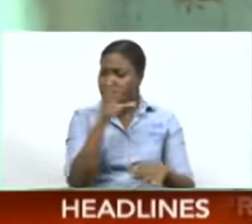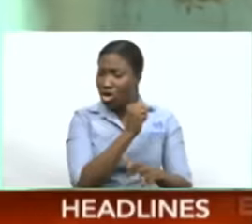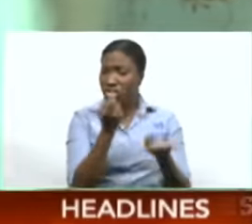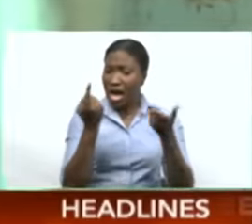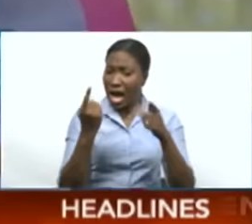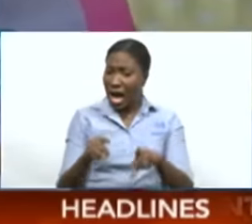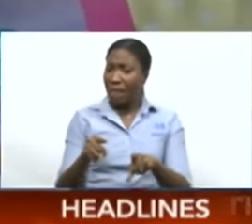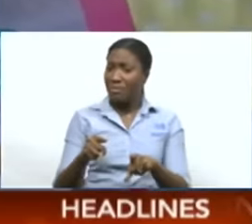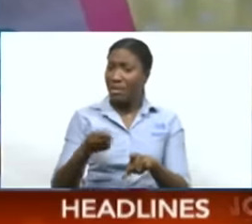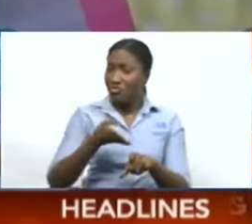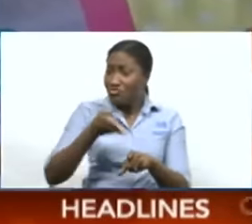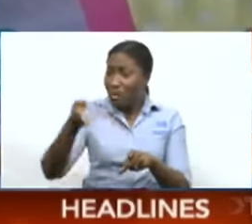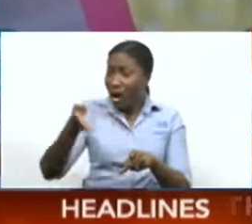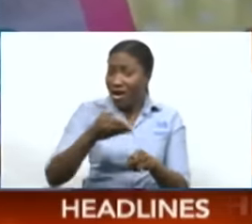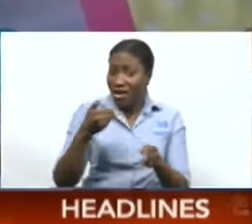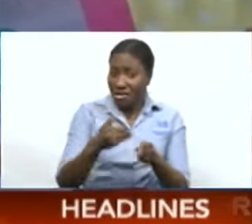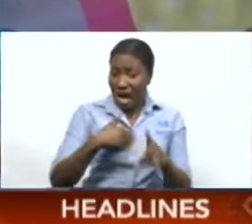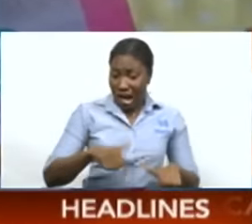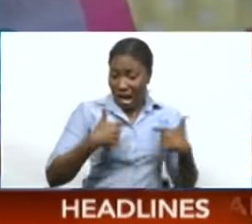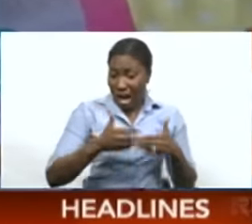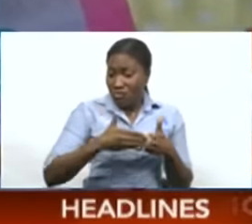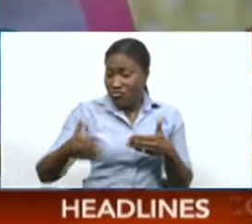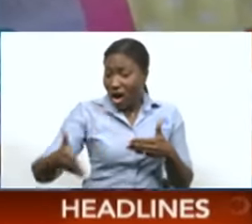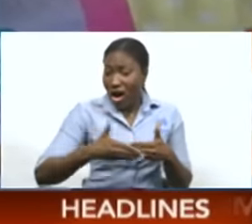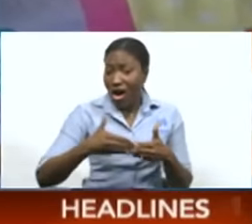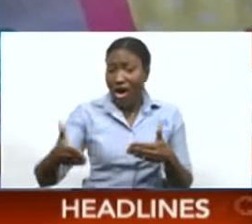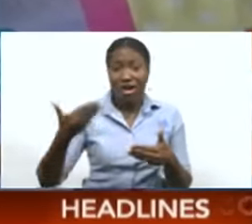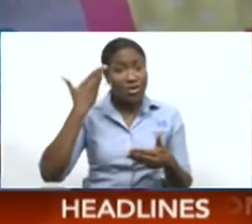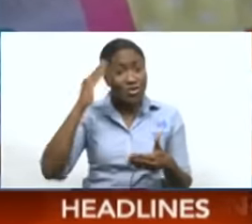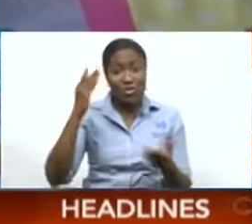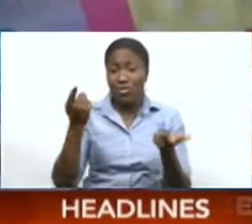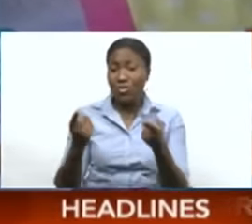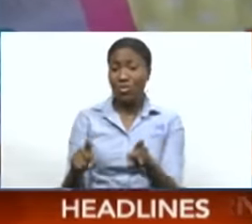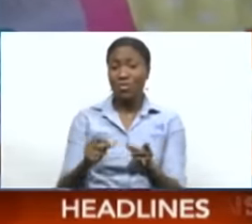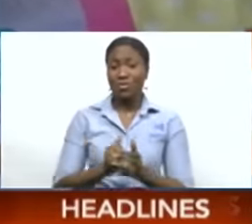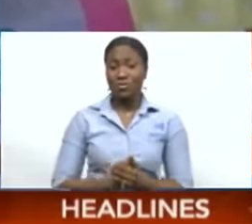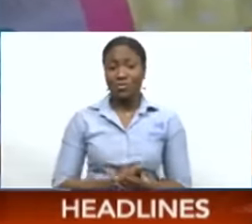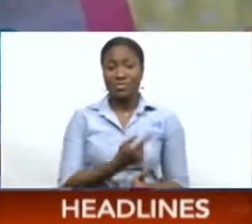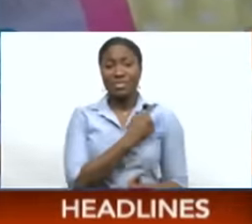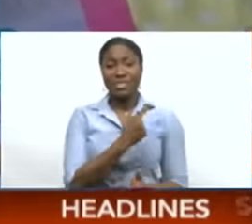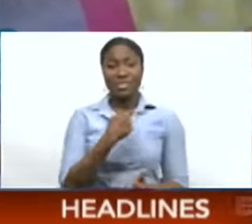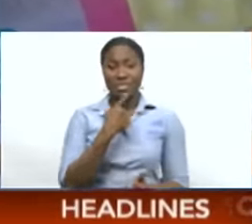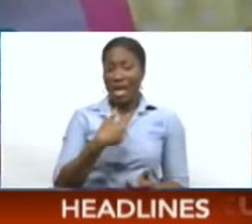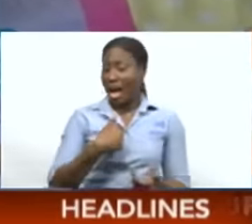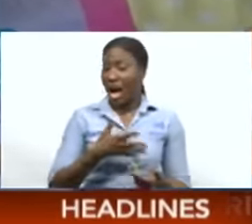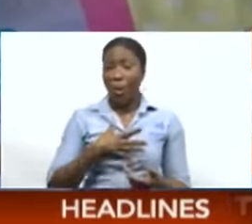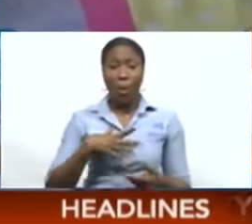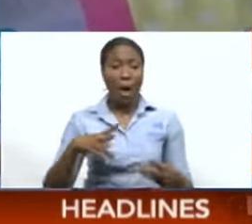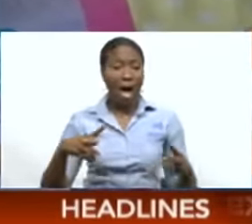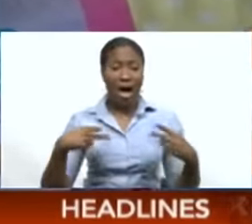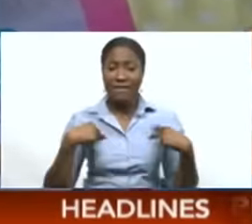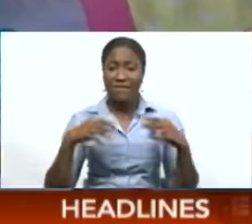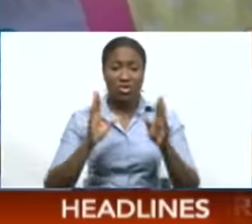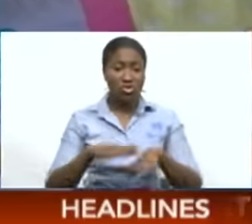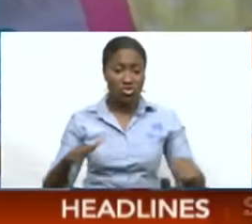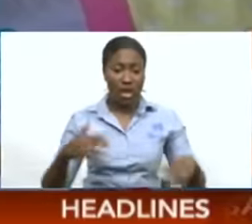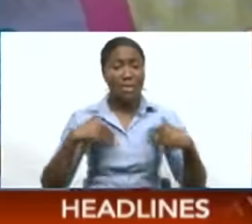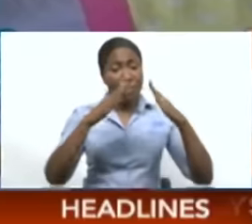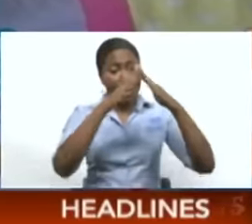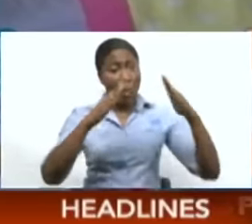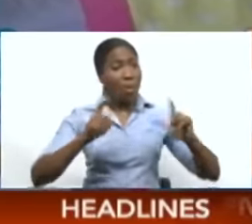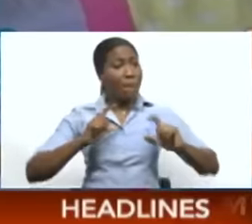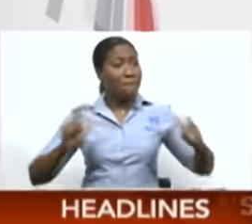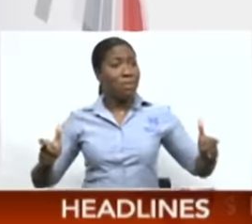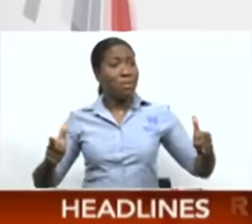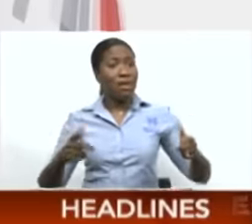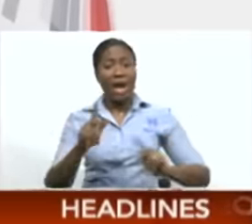in his own neighborhood. I feel real bad to know that. Look, I don't have no children and I have a big house. And people watch children don't